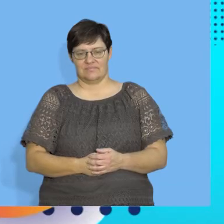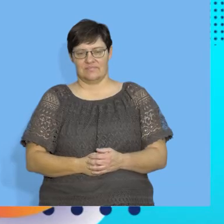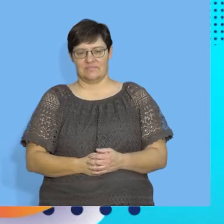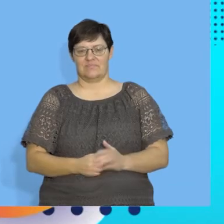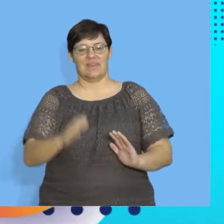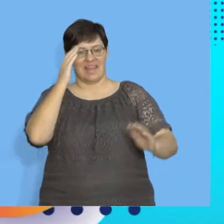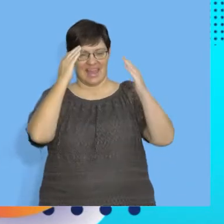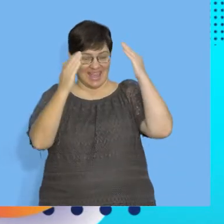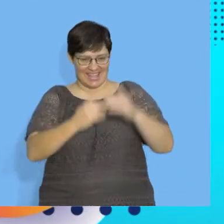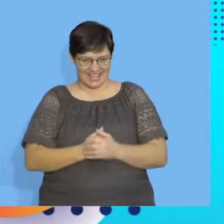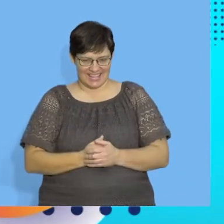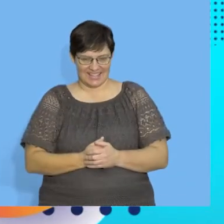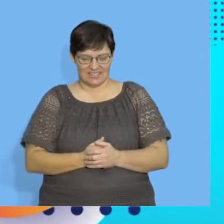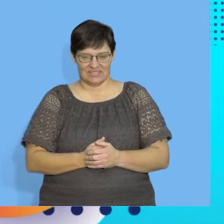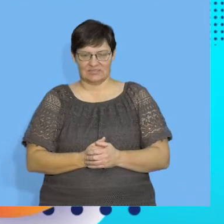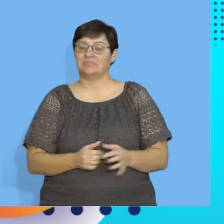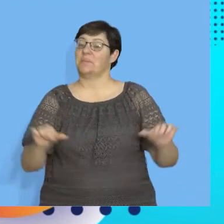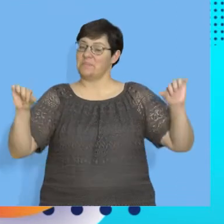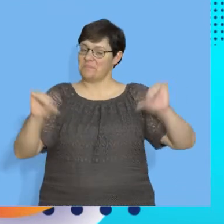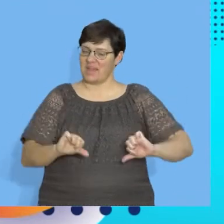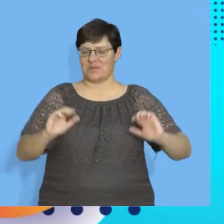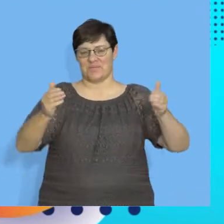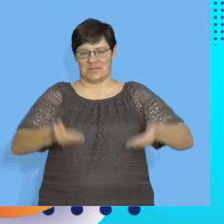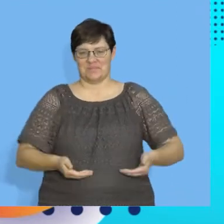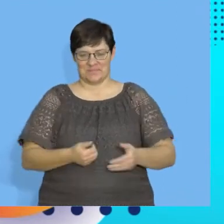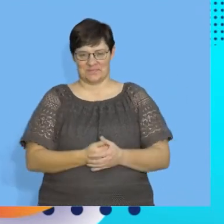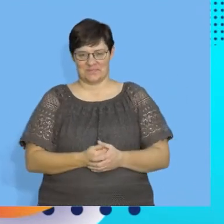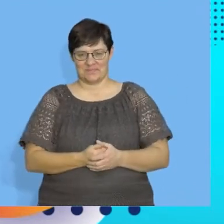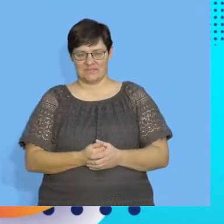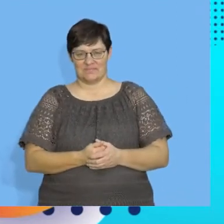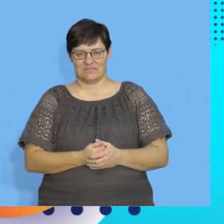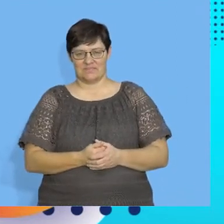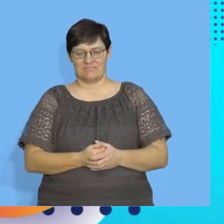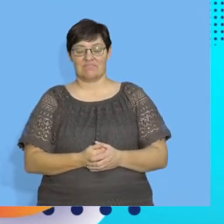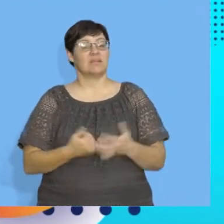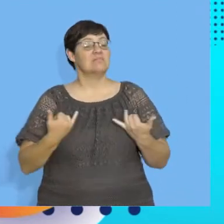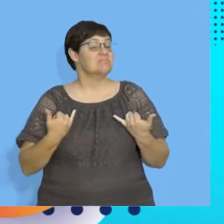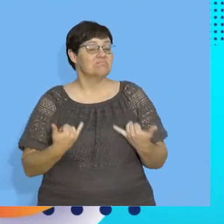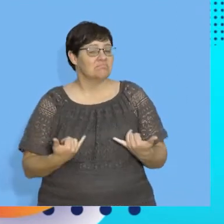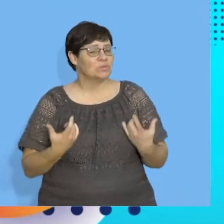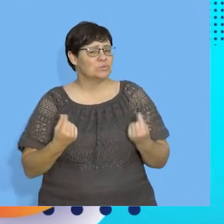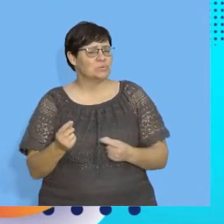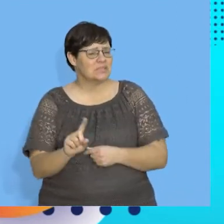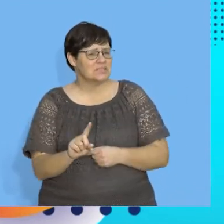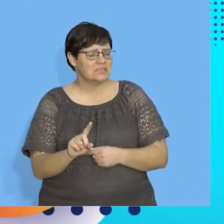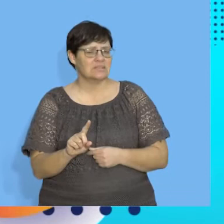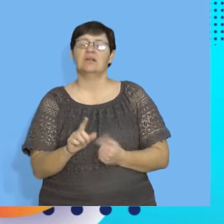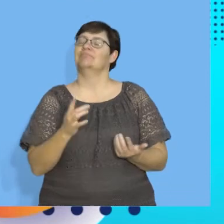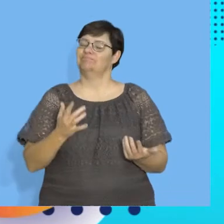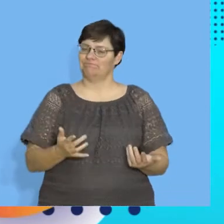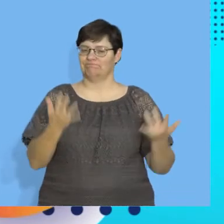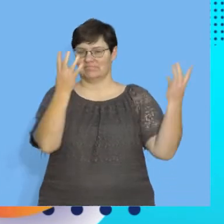Hello out there. Welcome back once again. We're still on statistics and we're looking at